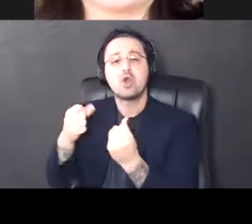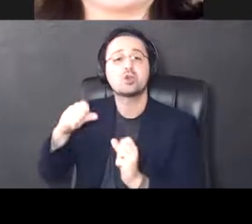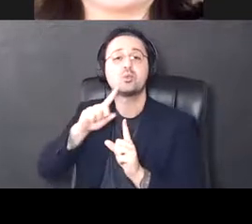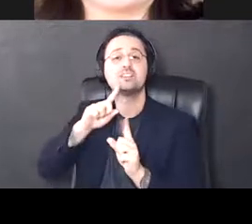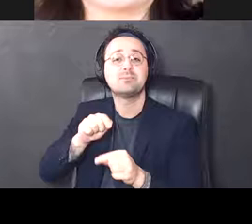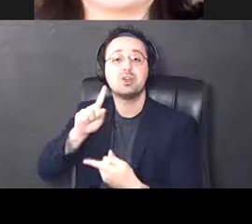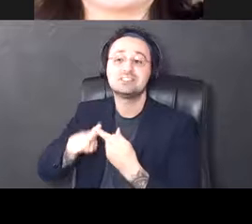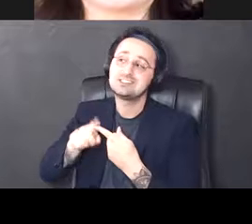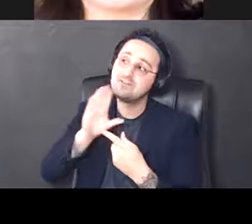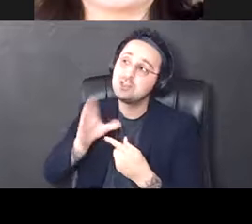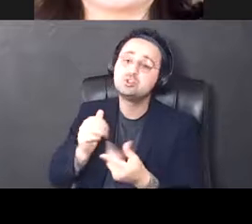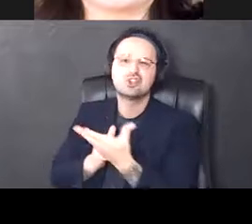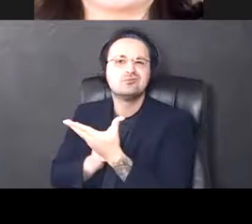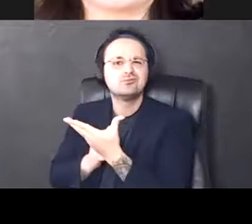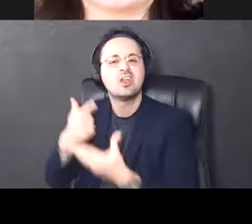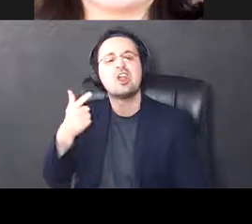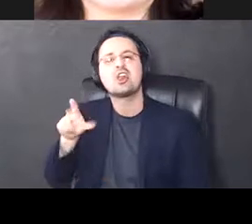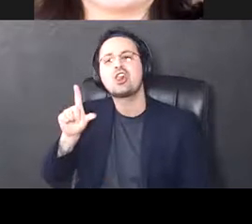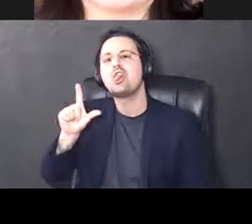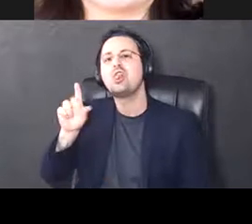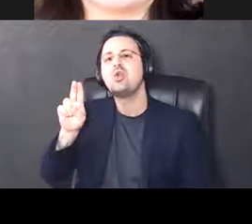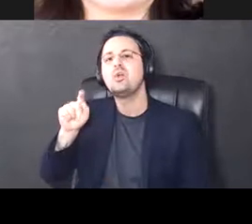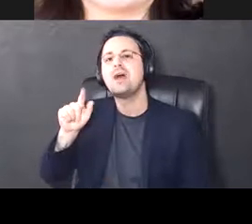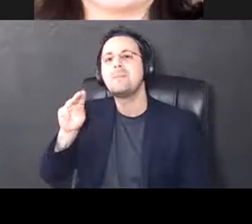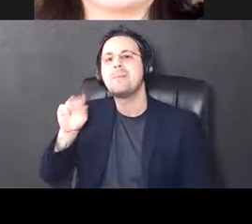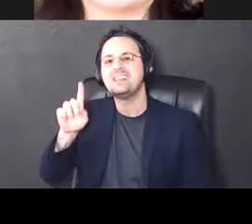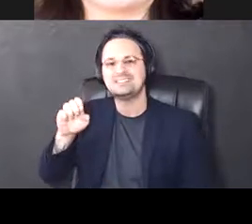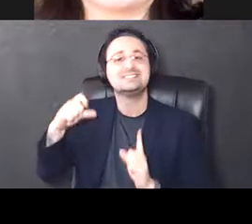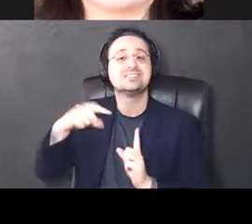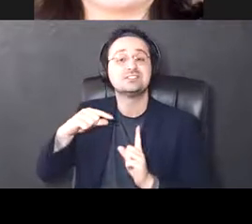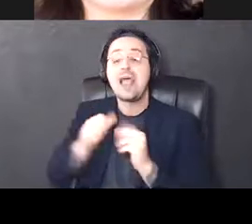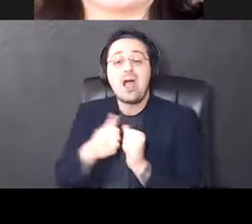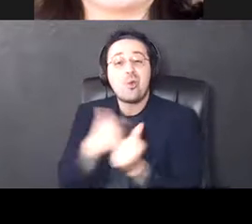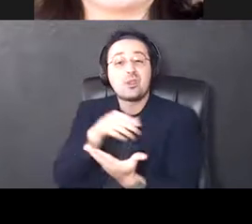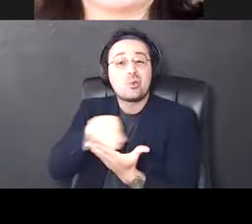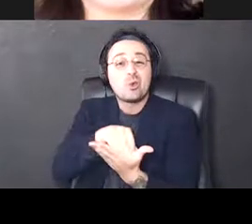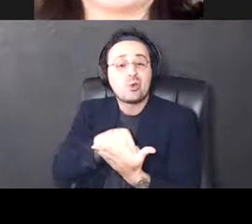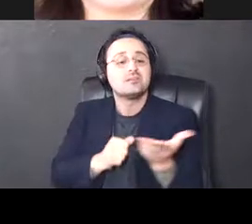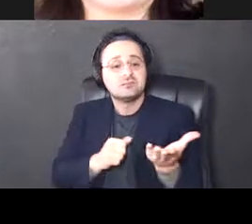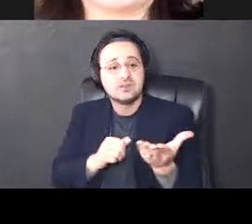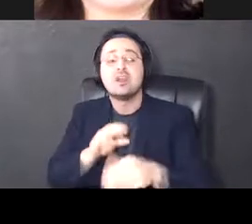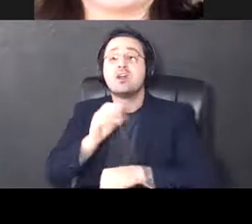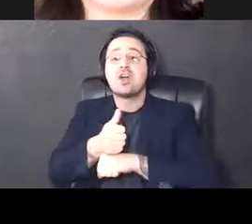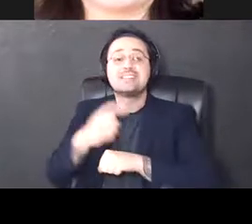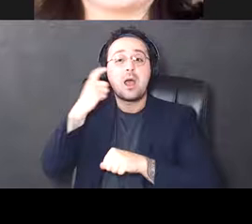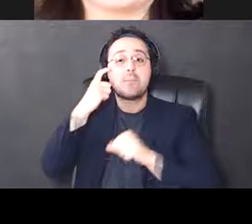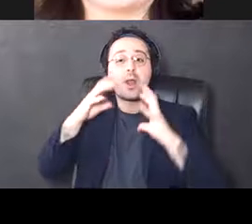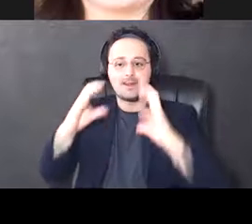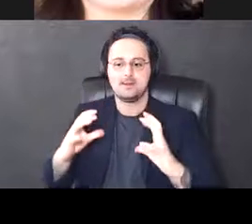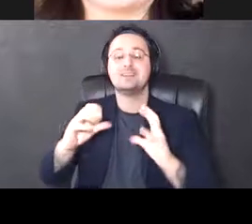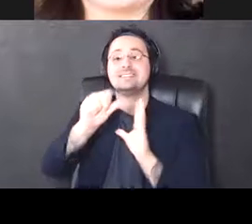to future glutamate signals. And the way that we record this is to make brain slice preparations